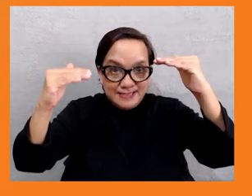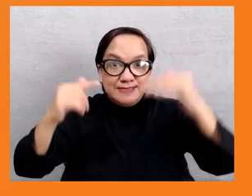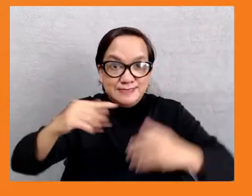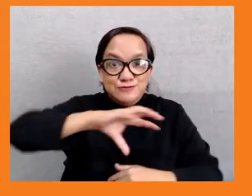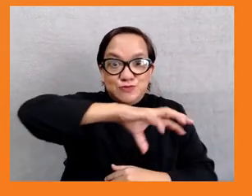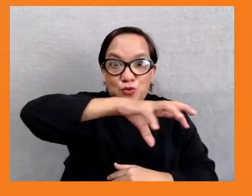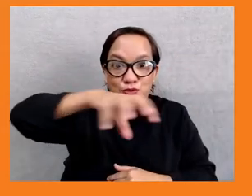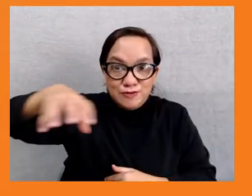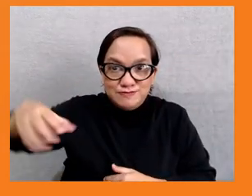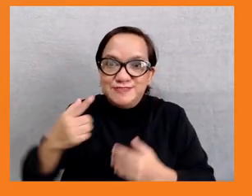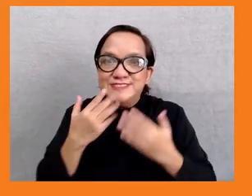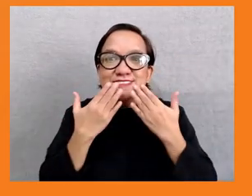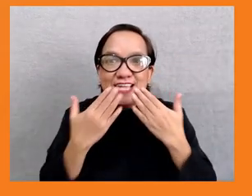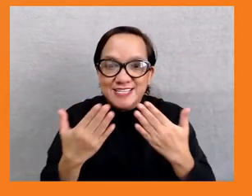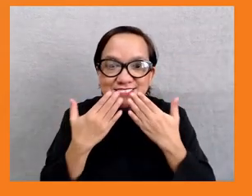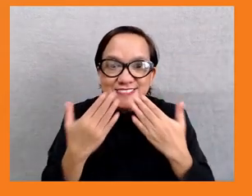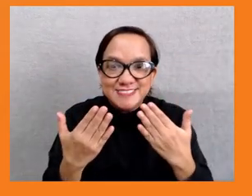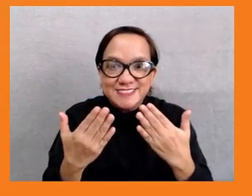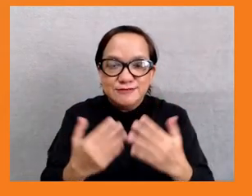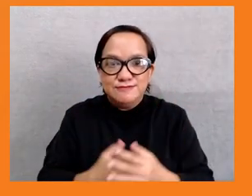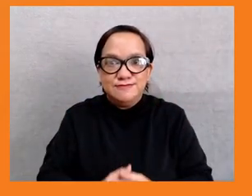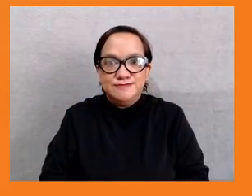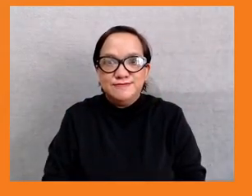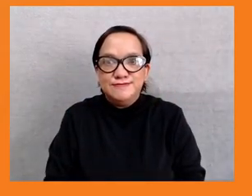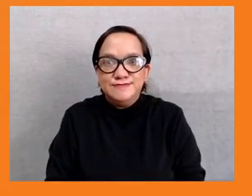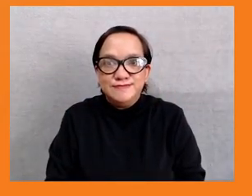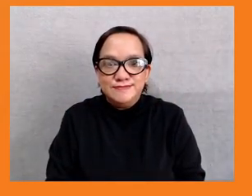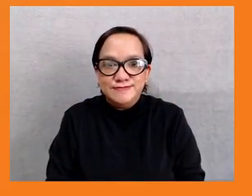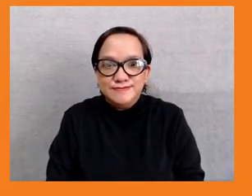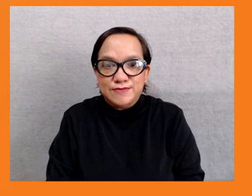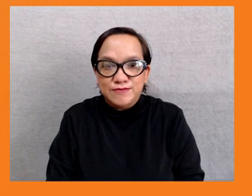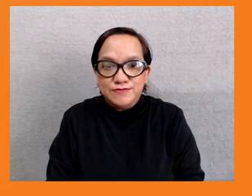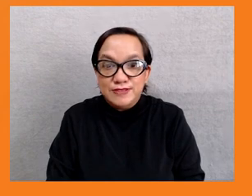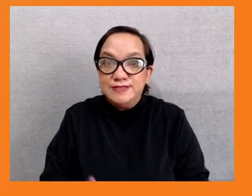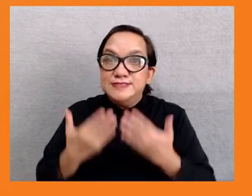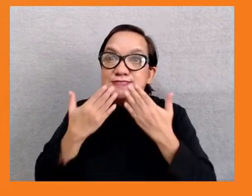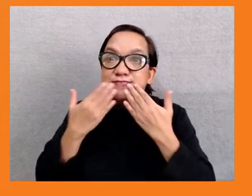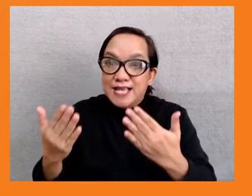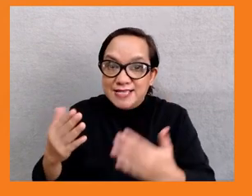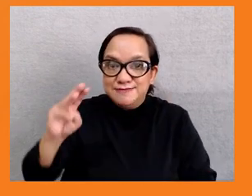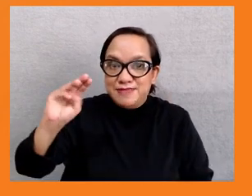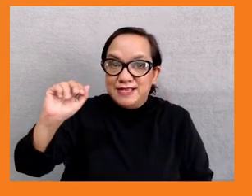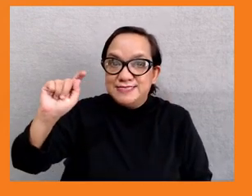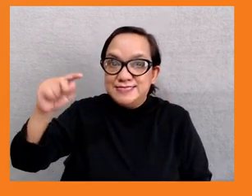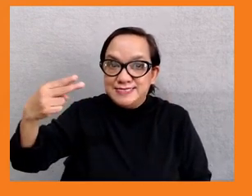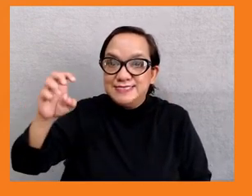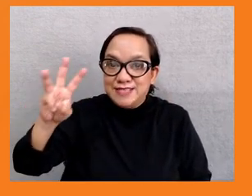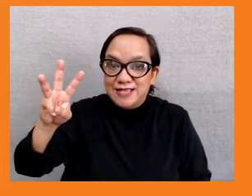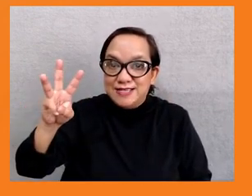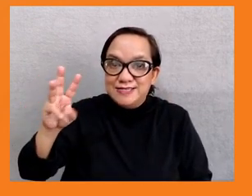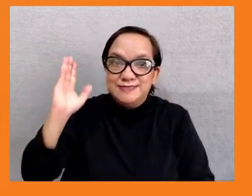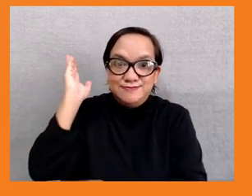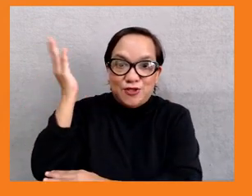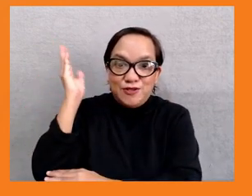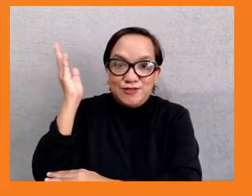Thank you so much, Martin, for sharing the status of publicists, taxation and labour rights in Asia. Some of the statistics